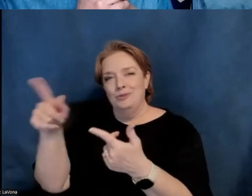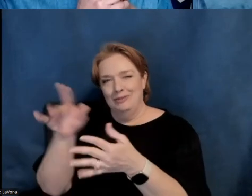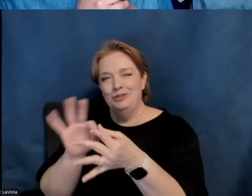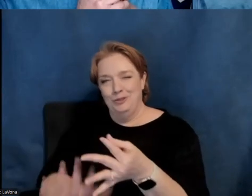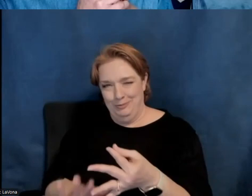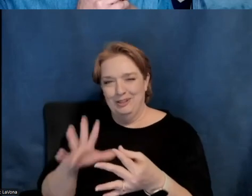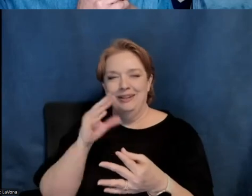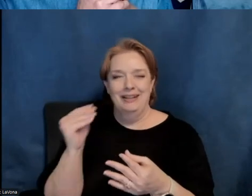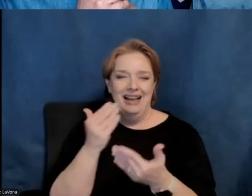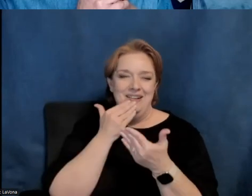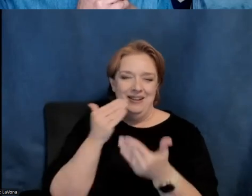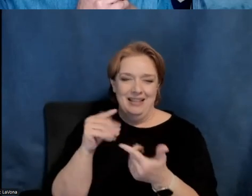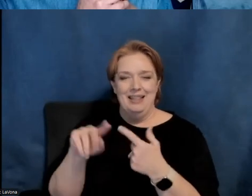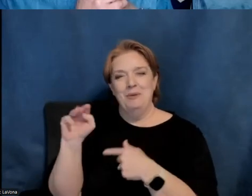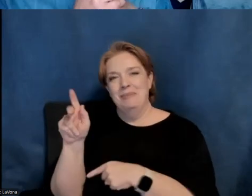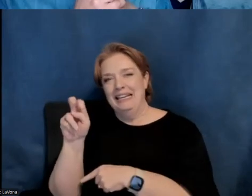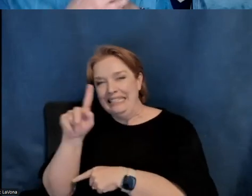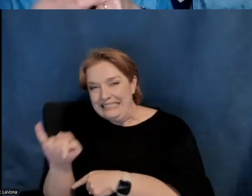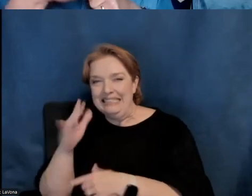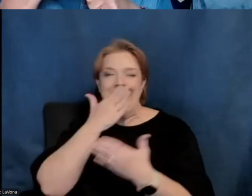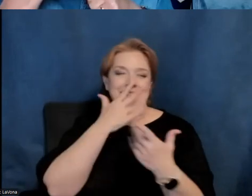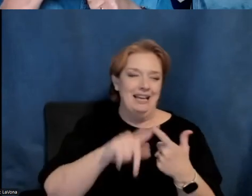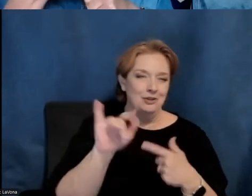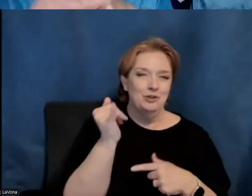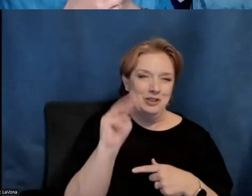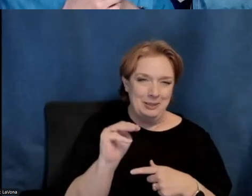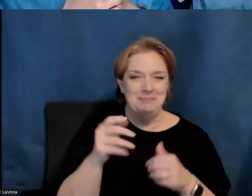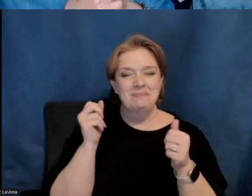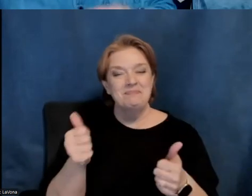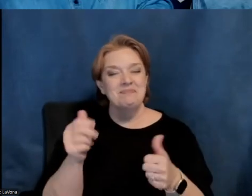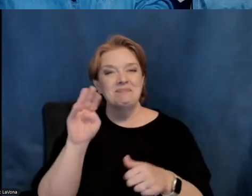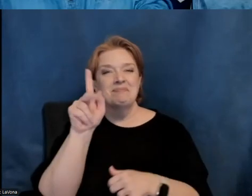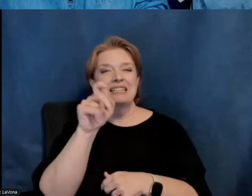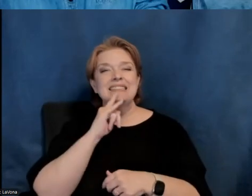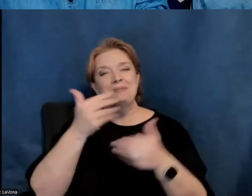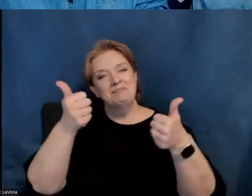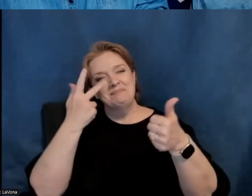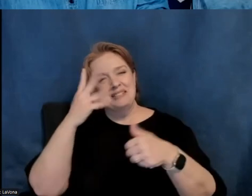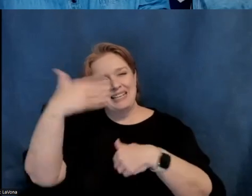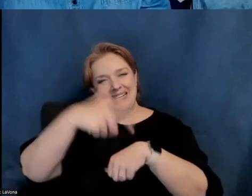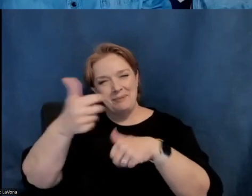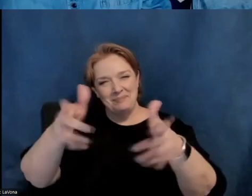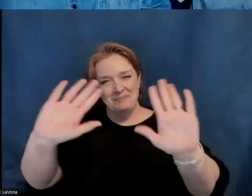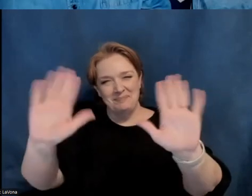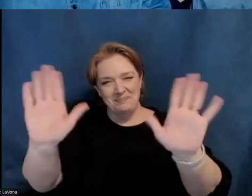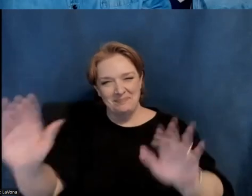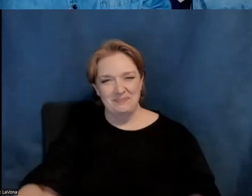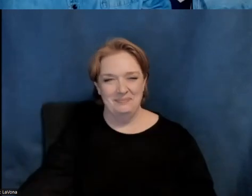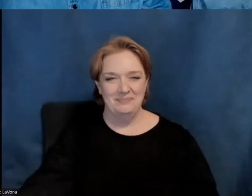Mackenzie. And of course, thank you, Jim. All right. Well, until next time, see you then. Bye. Bye.